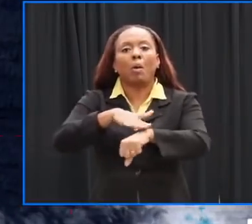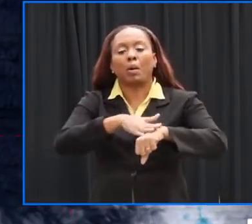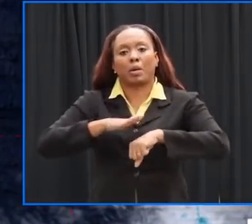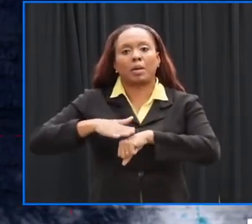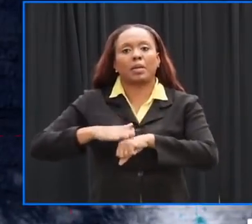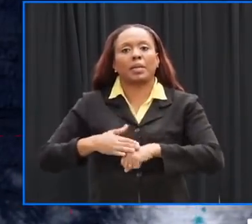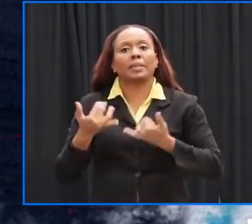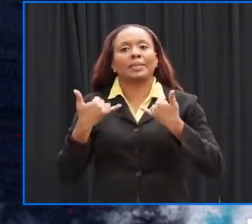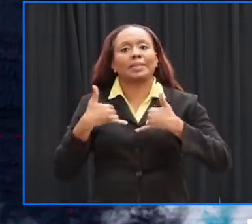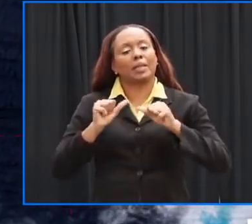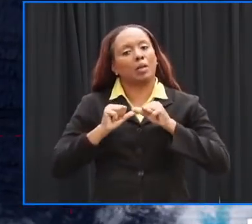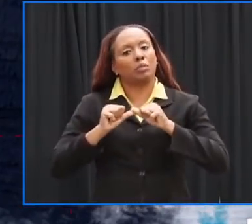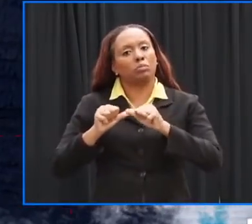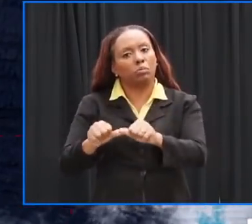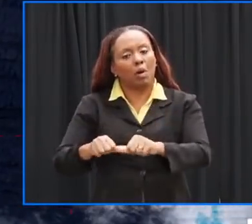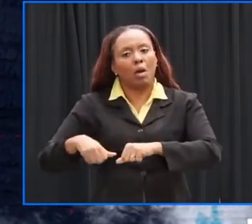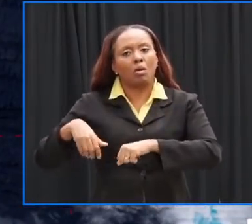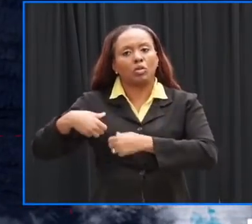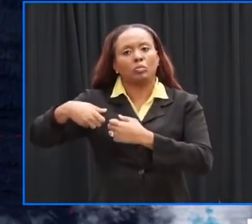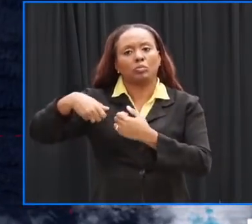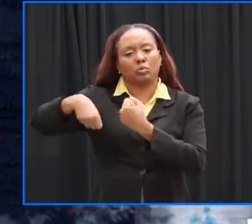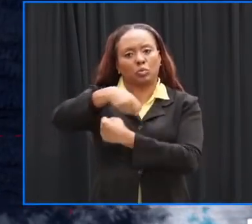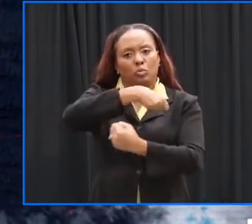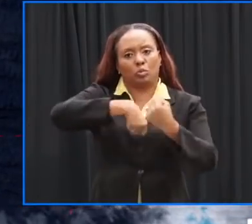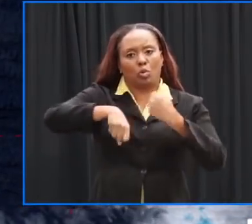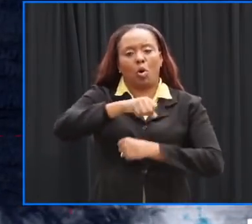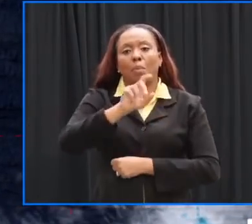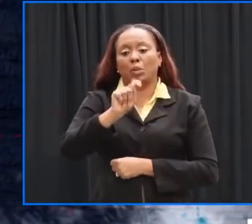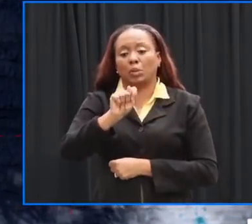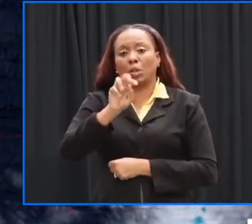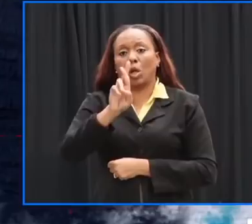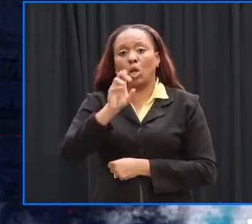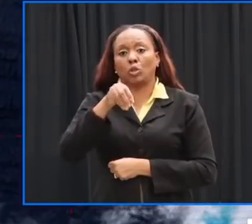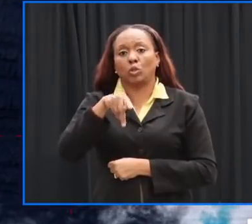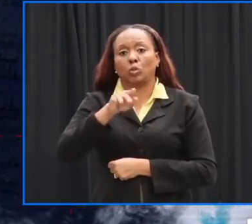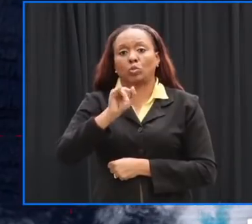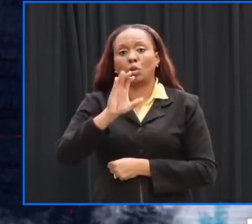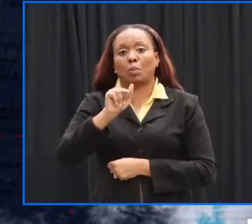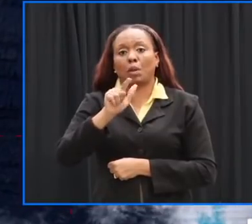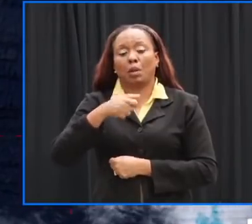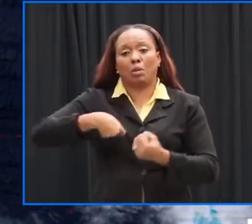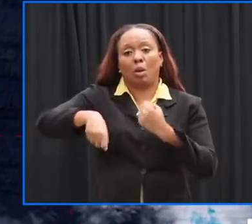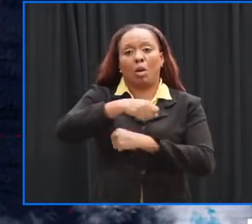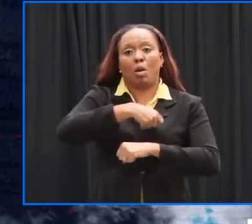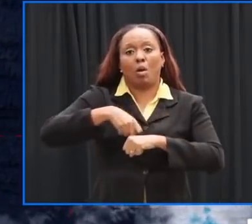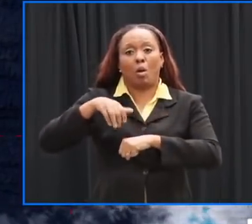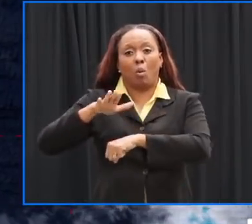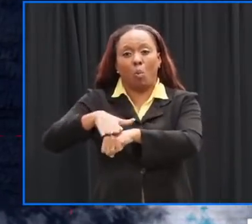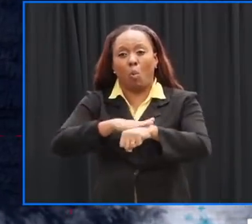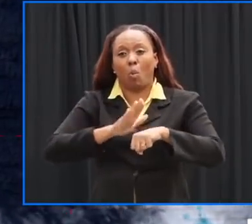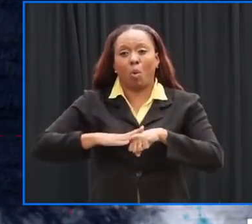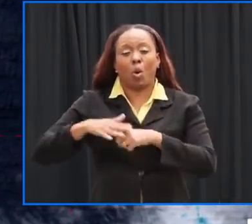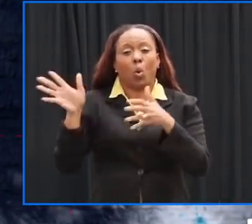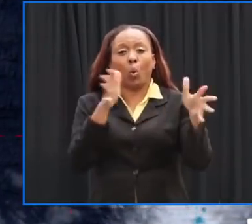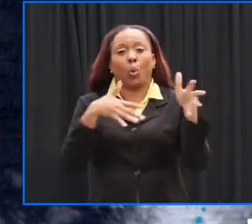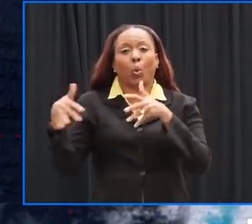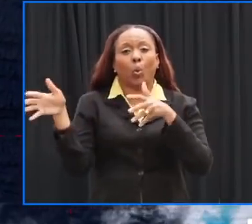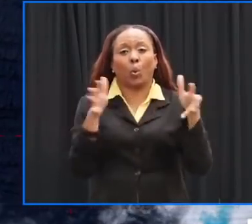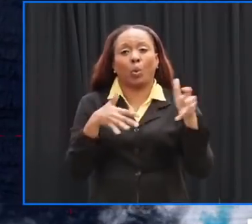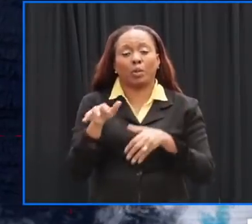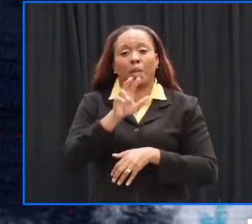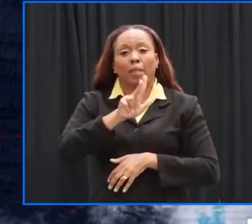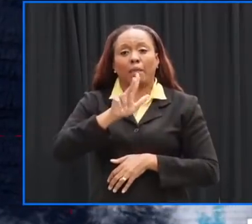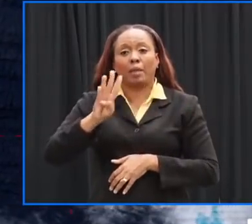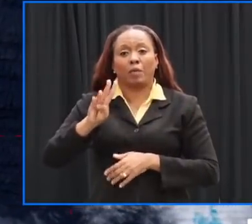remains in effect for Barbados tropical storm warning is issued when sustained winds of 34 to 63